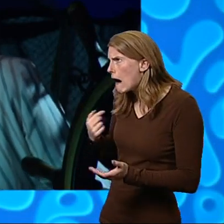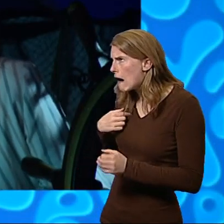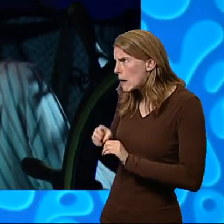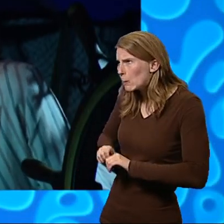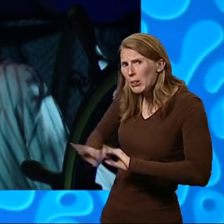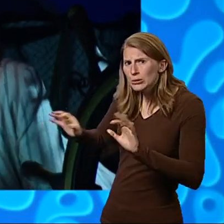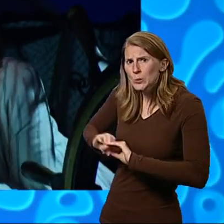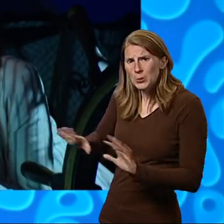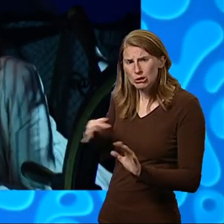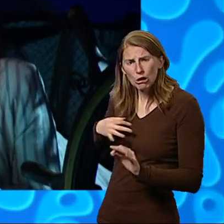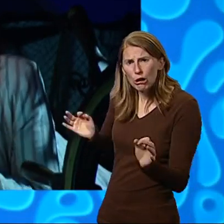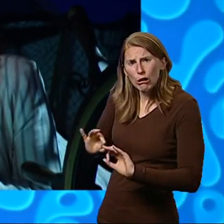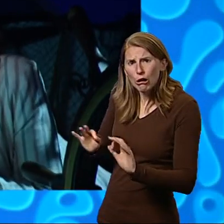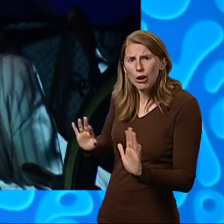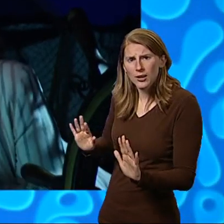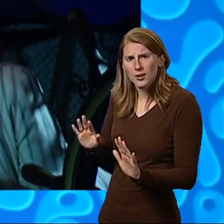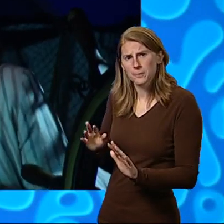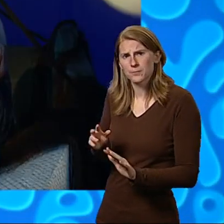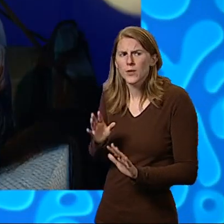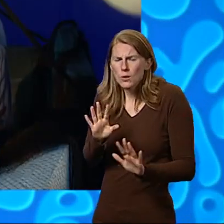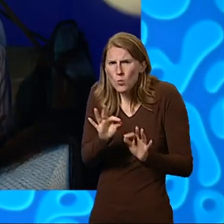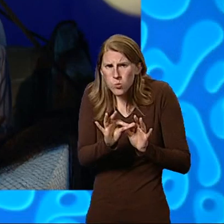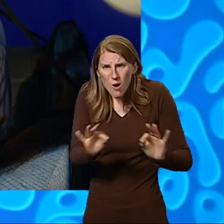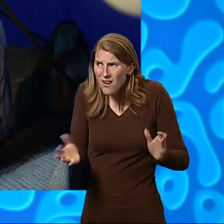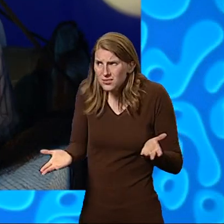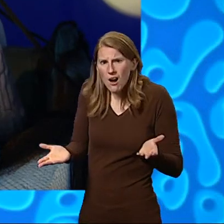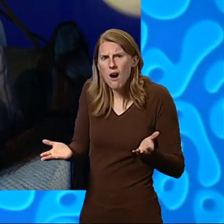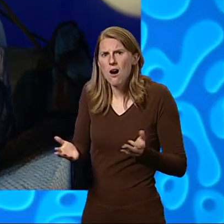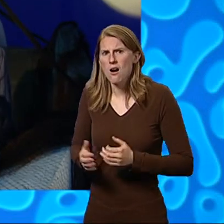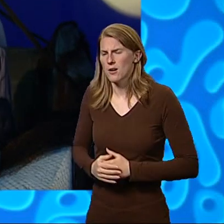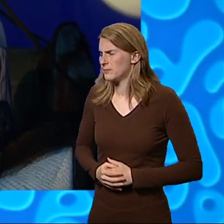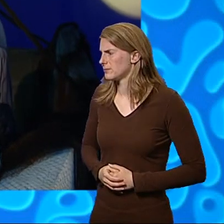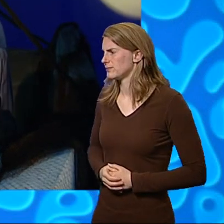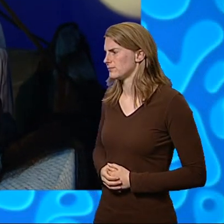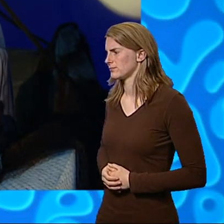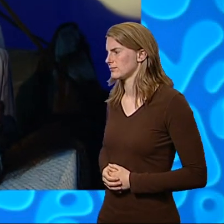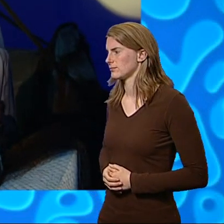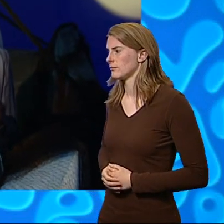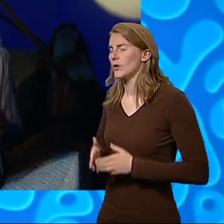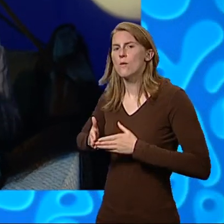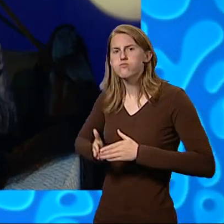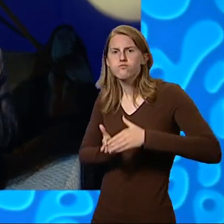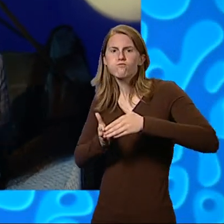splashing, said Lily. And that's a lot quieter. The rowing boat rocked gently up against pirate school. All